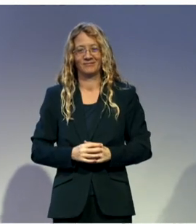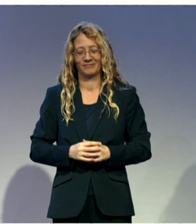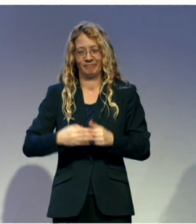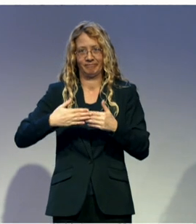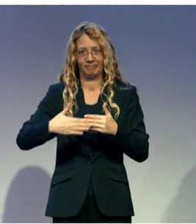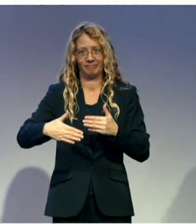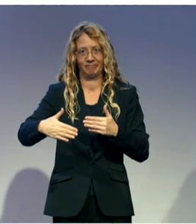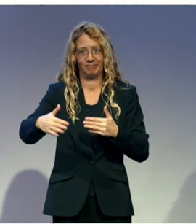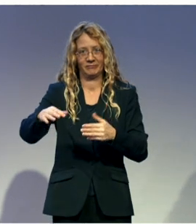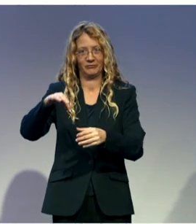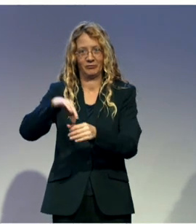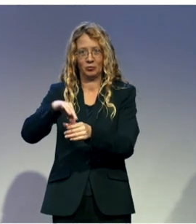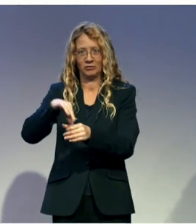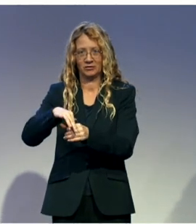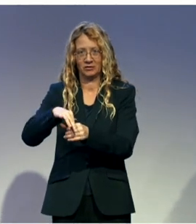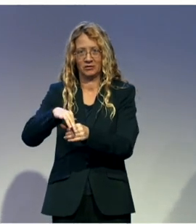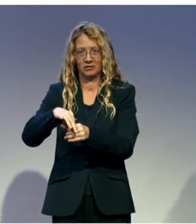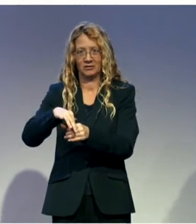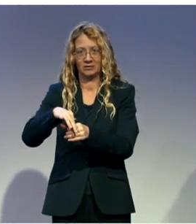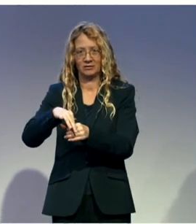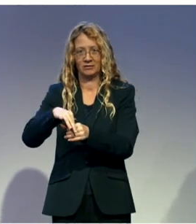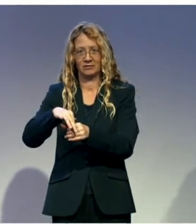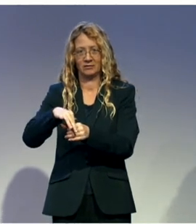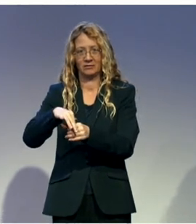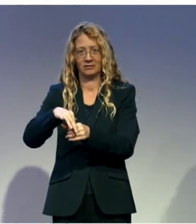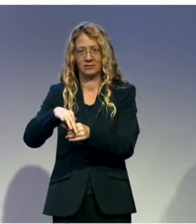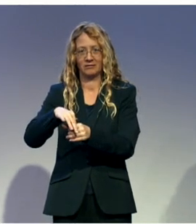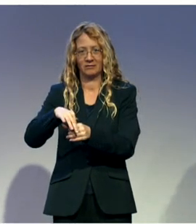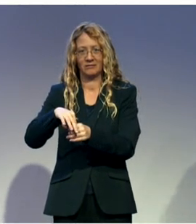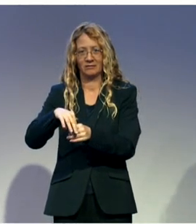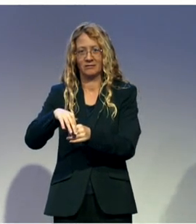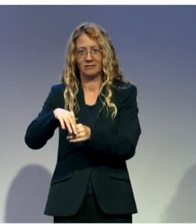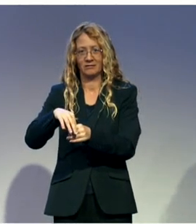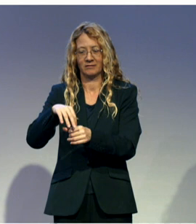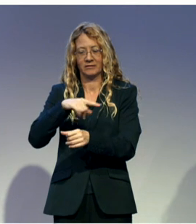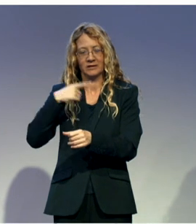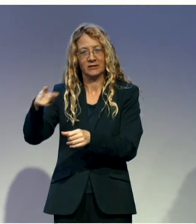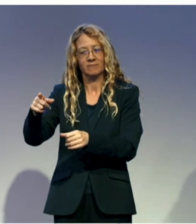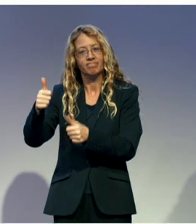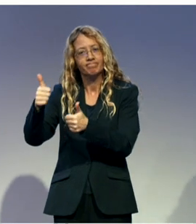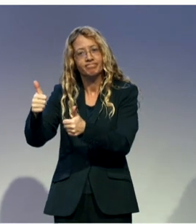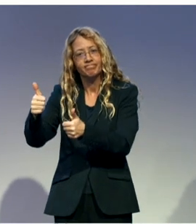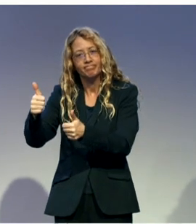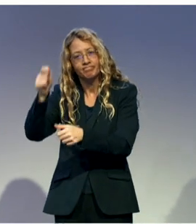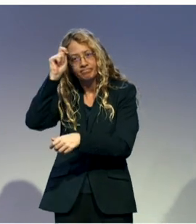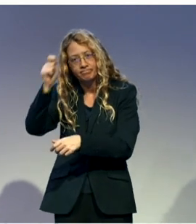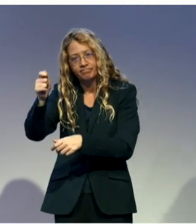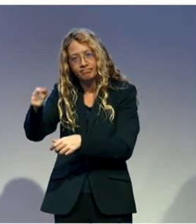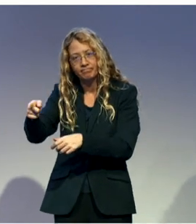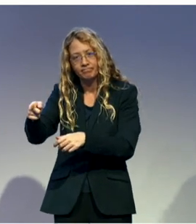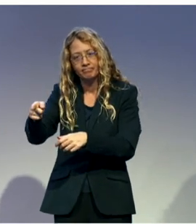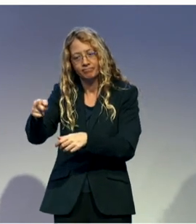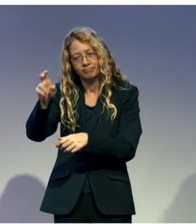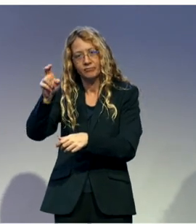accredited as civic voter educators. We have partnered an organization. We have mobilized, as I have said, 29 at that time.